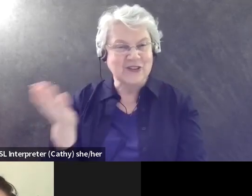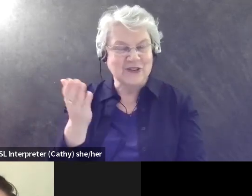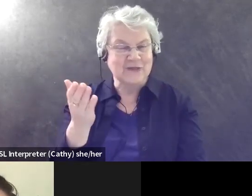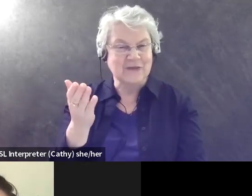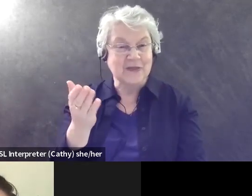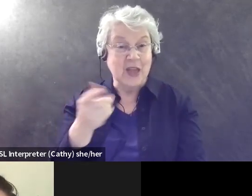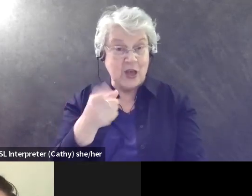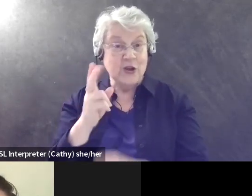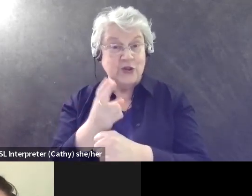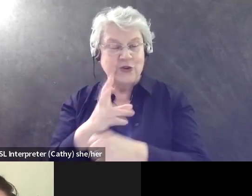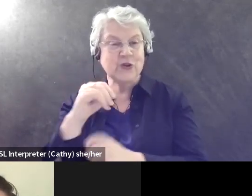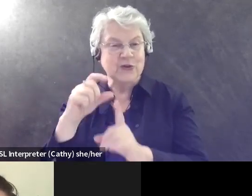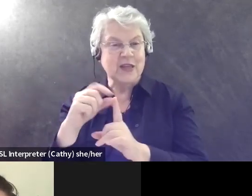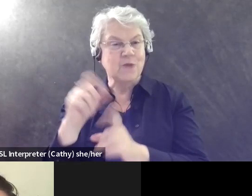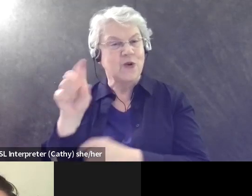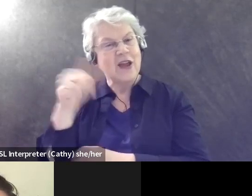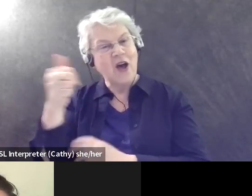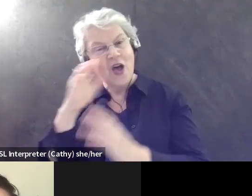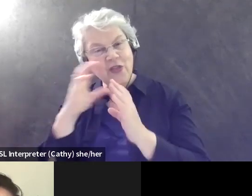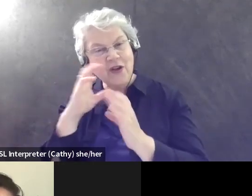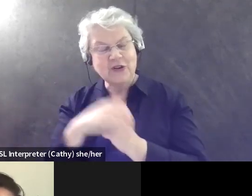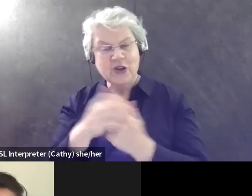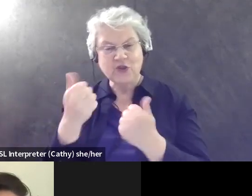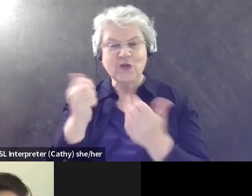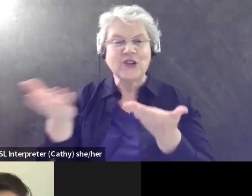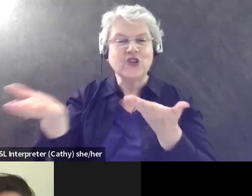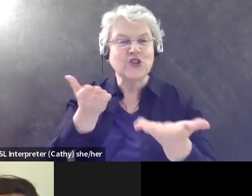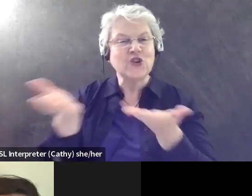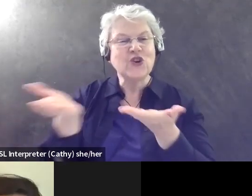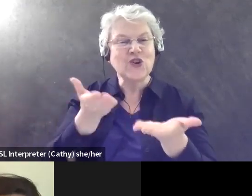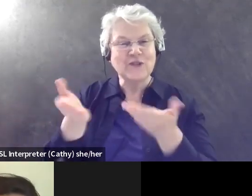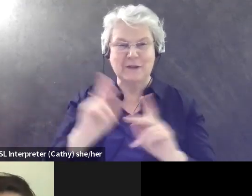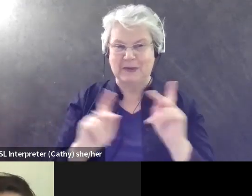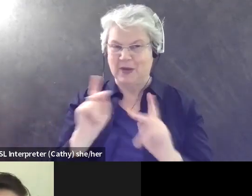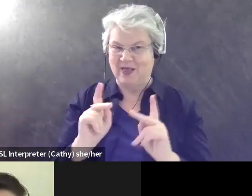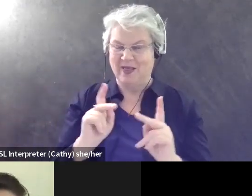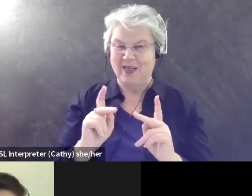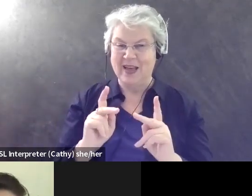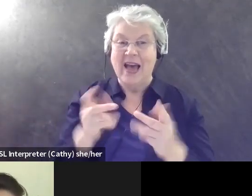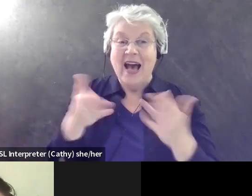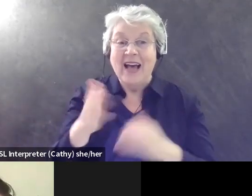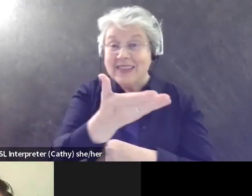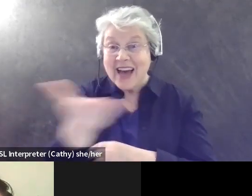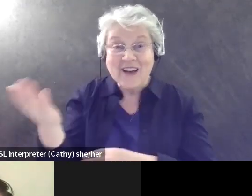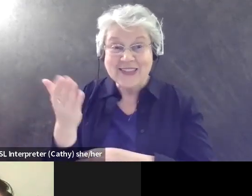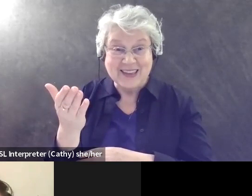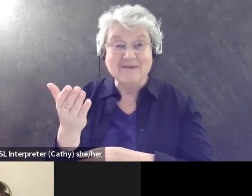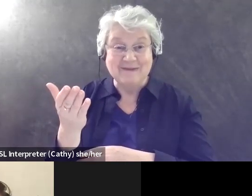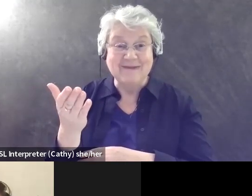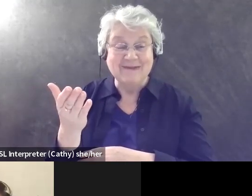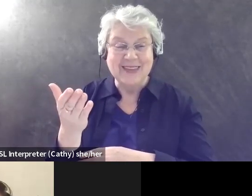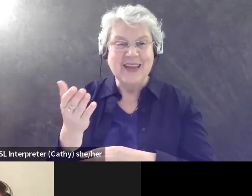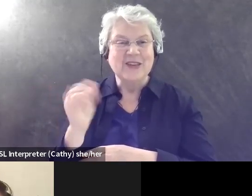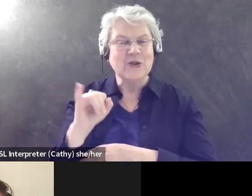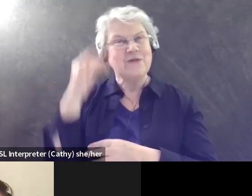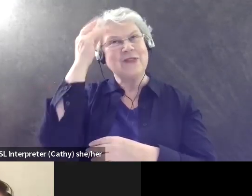previously in another conversation we had. You're trying to serve folks, right? Yeah. And when you have that mindset,